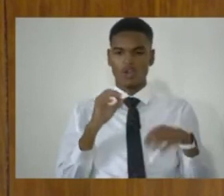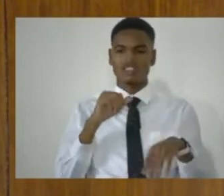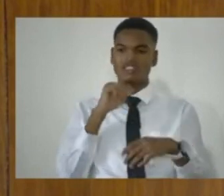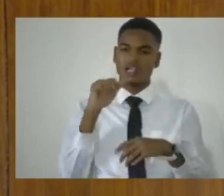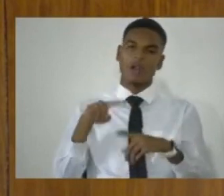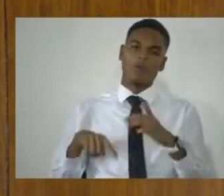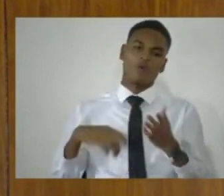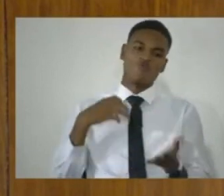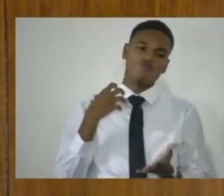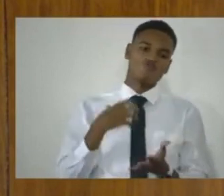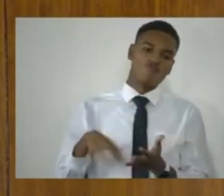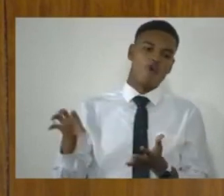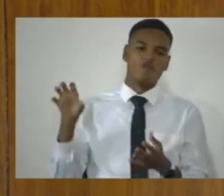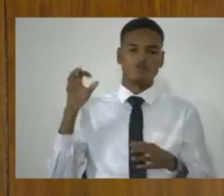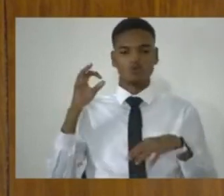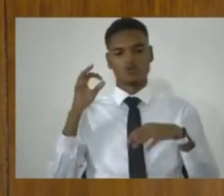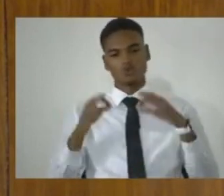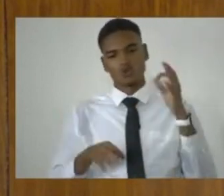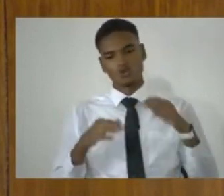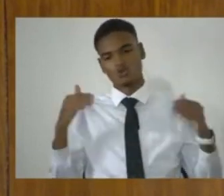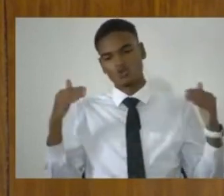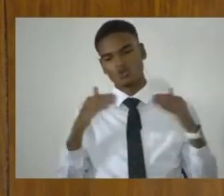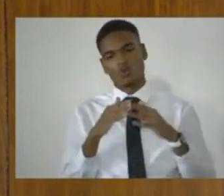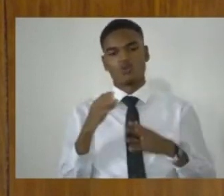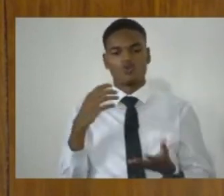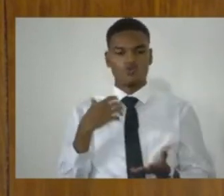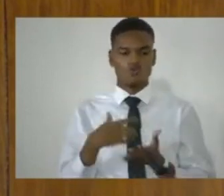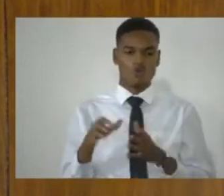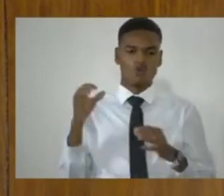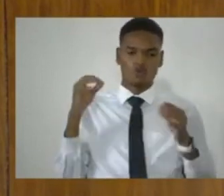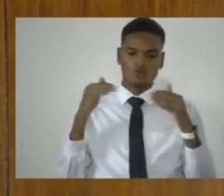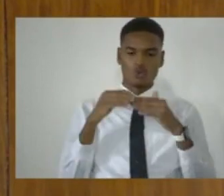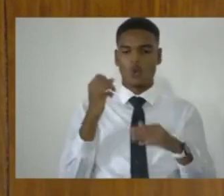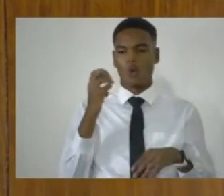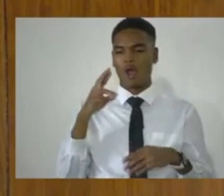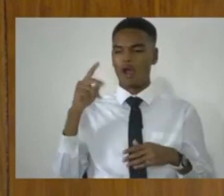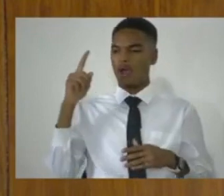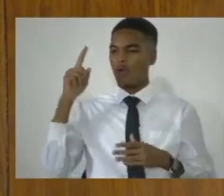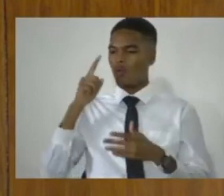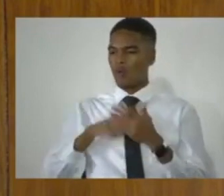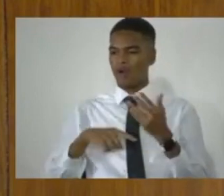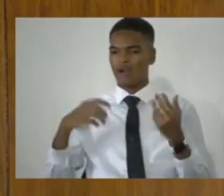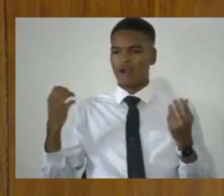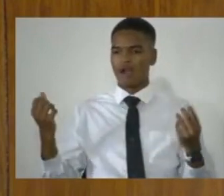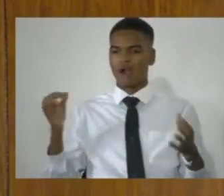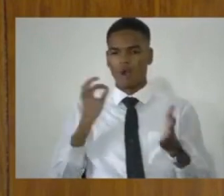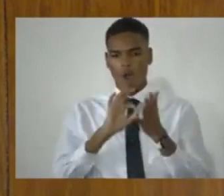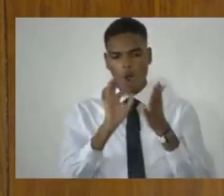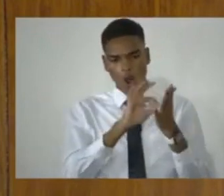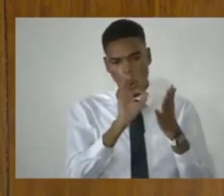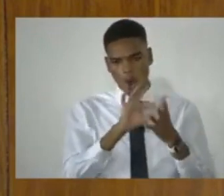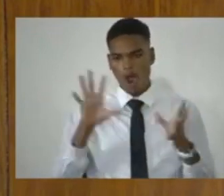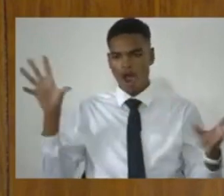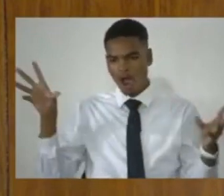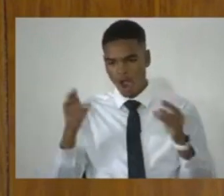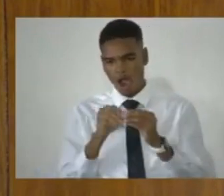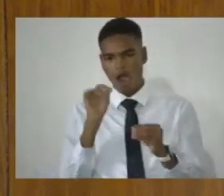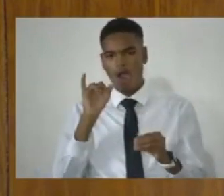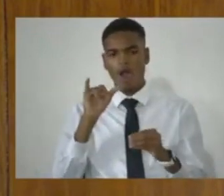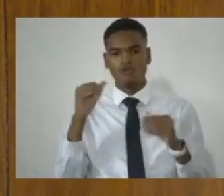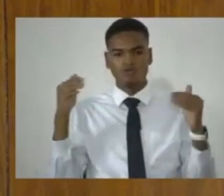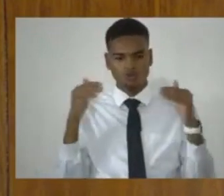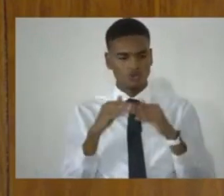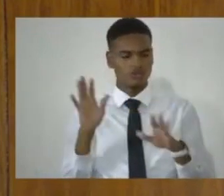not about doing statistical policy justice. They are about achieving justice for that individual